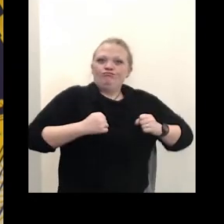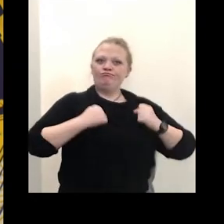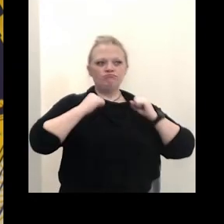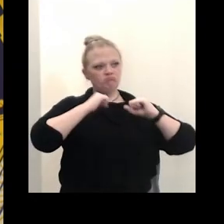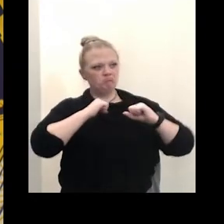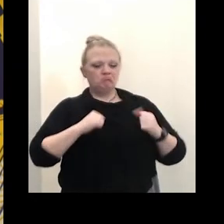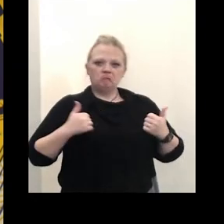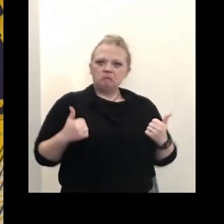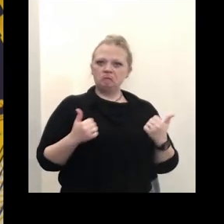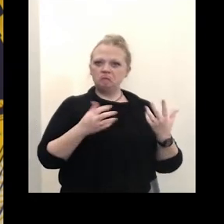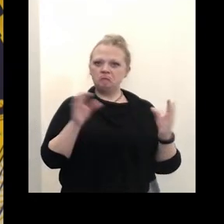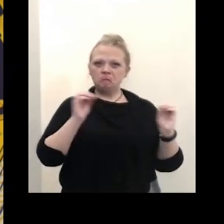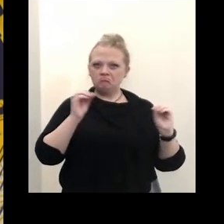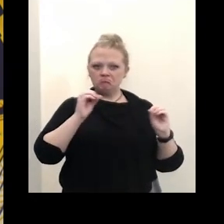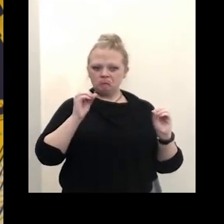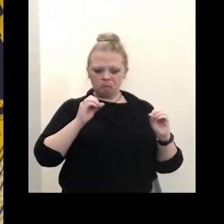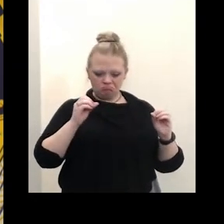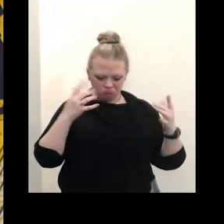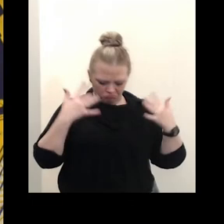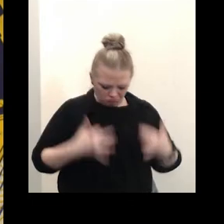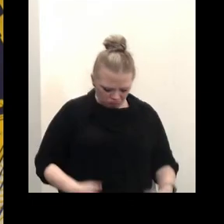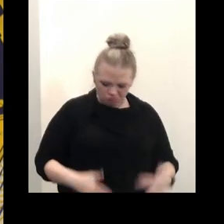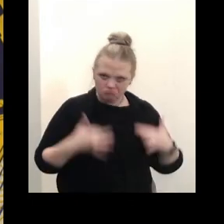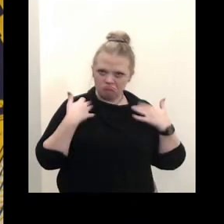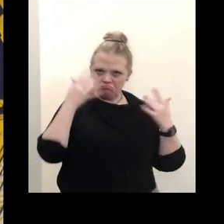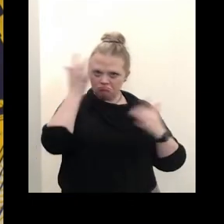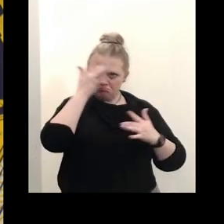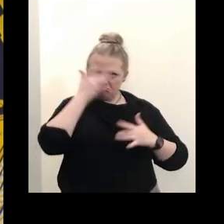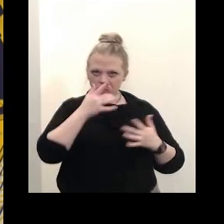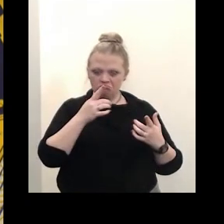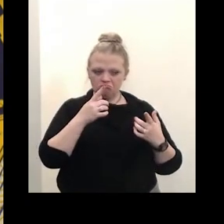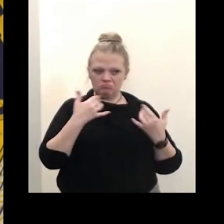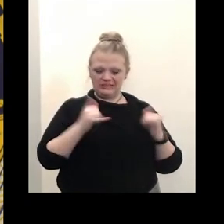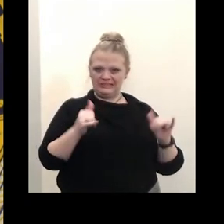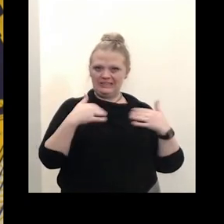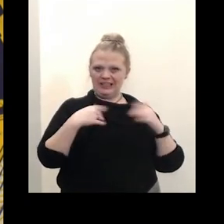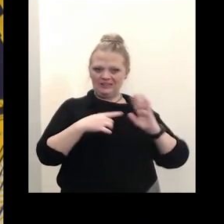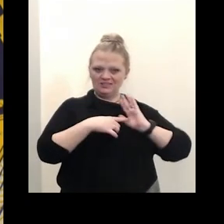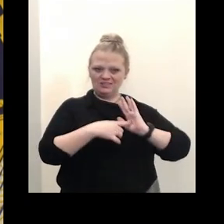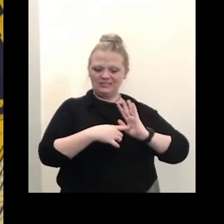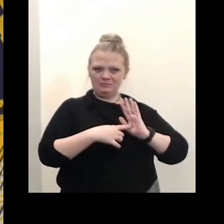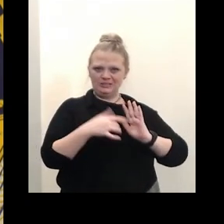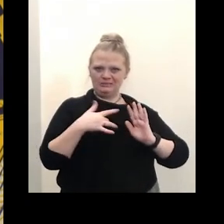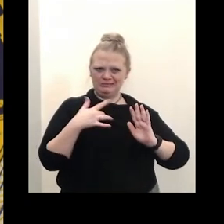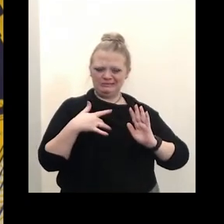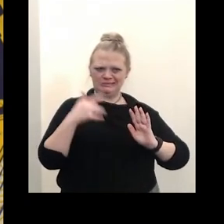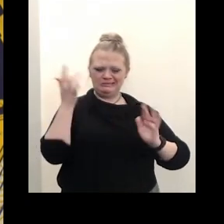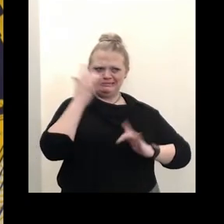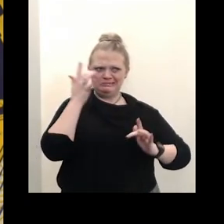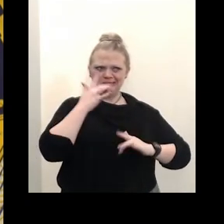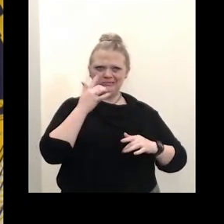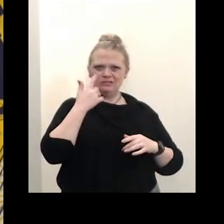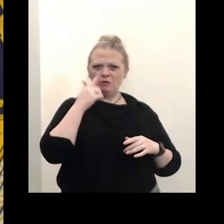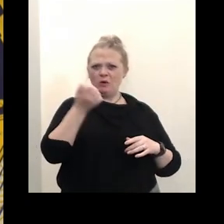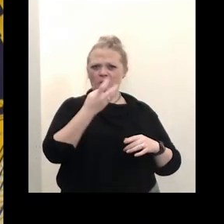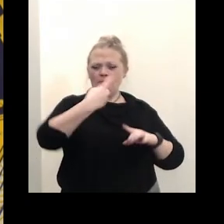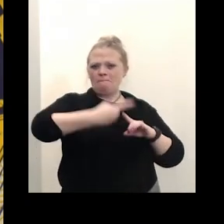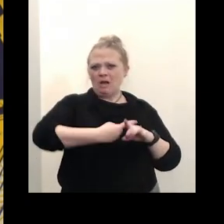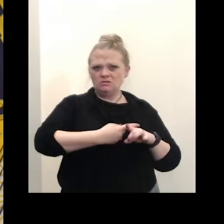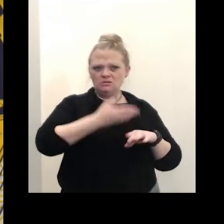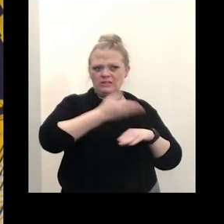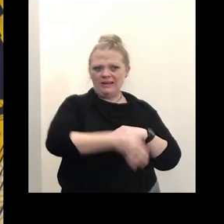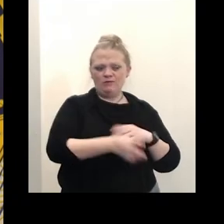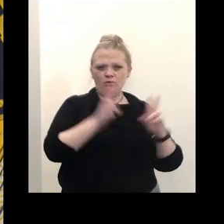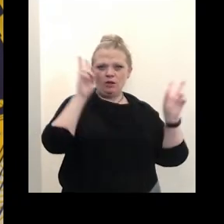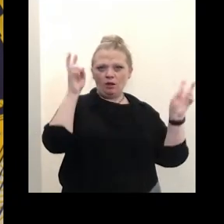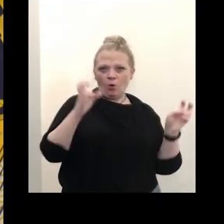who continue with residual cyst symptoms for you know months after uh after their like official you know recovery